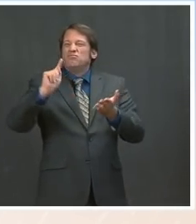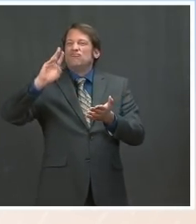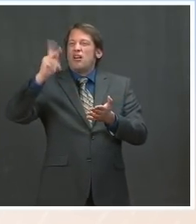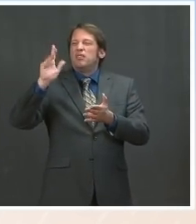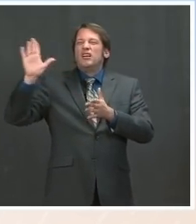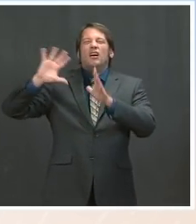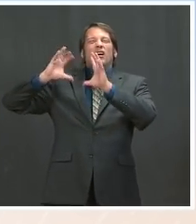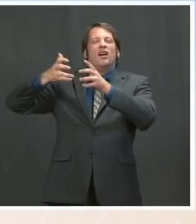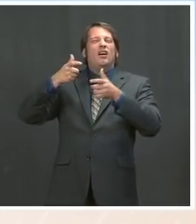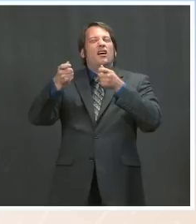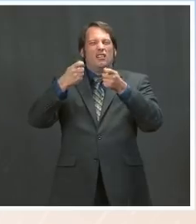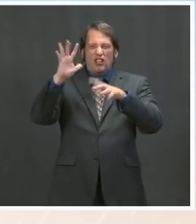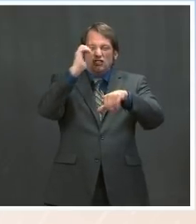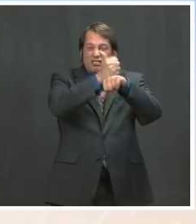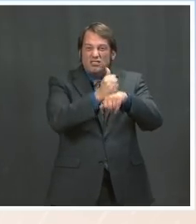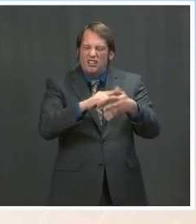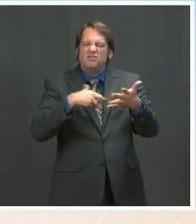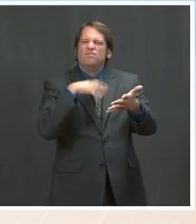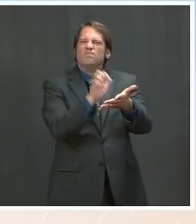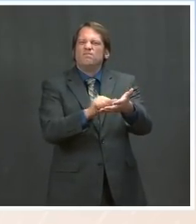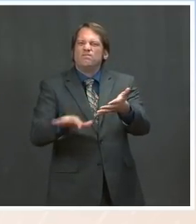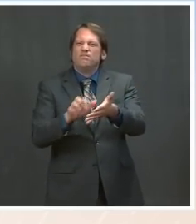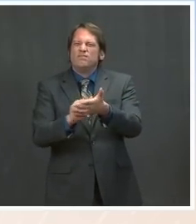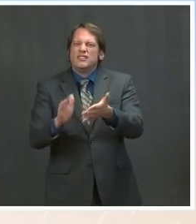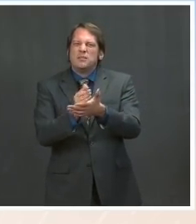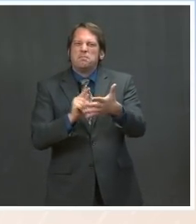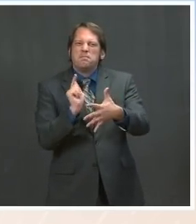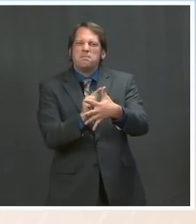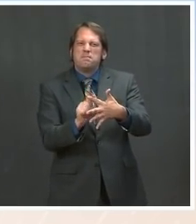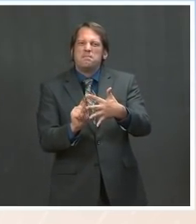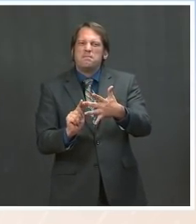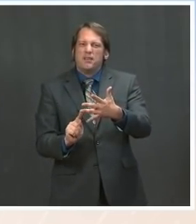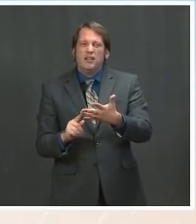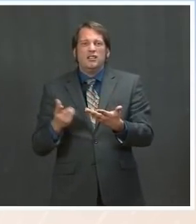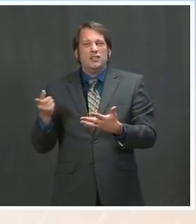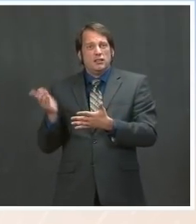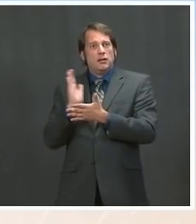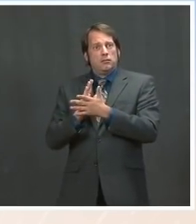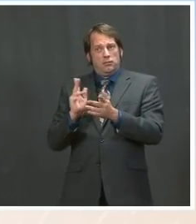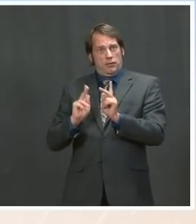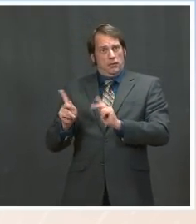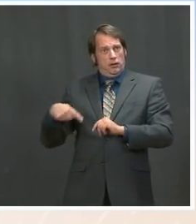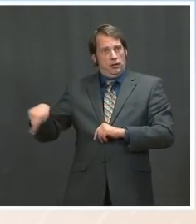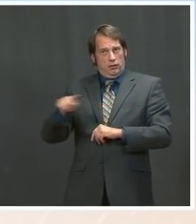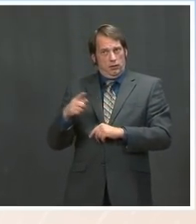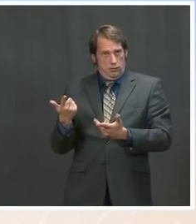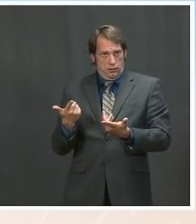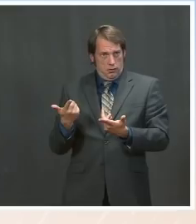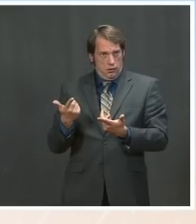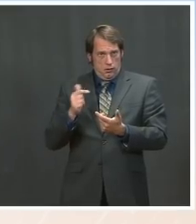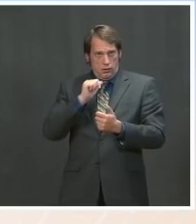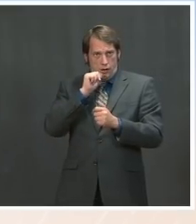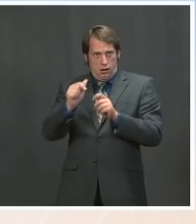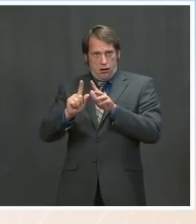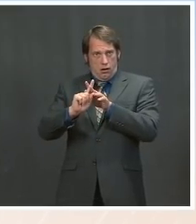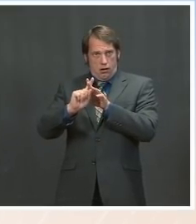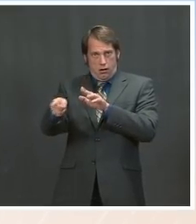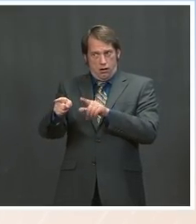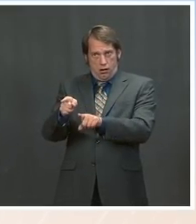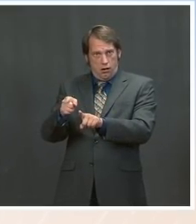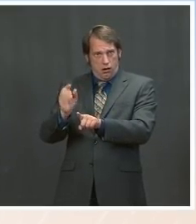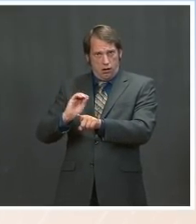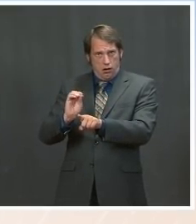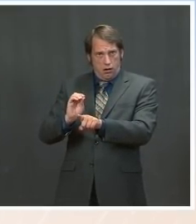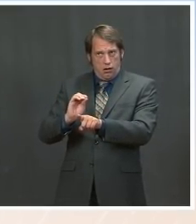and had not been taking off to come to the United States, and we resumed those flights. This was always meant to be just the beginning.